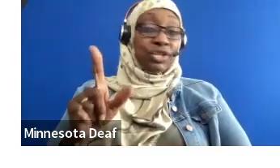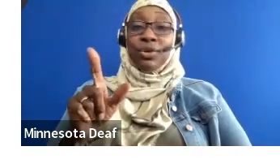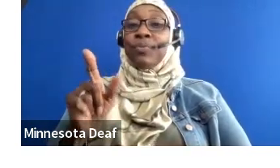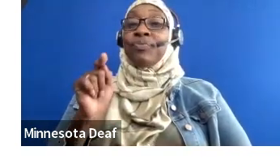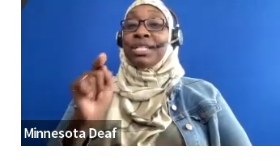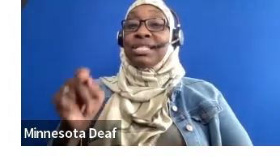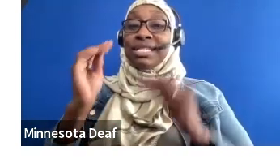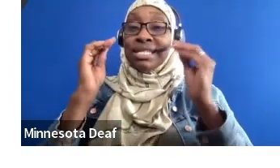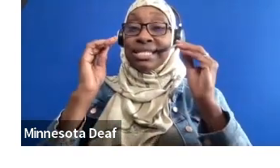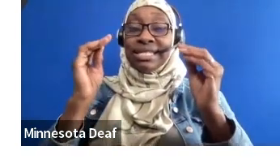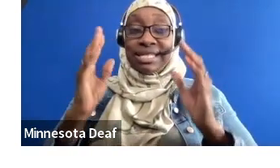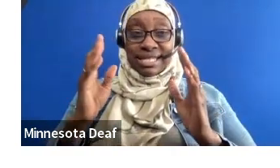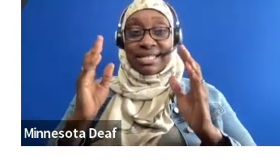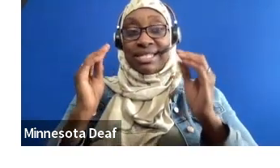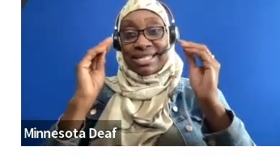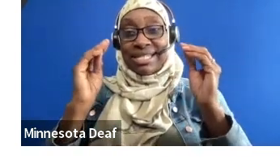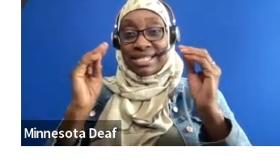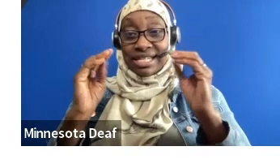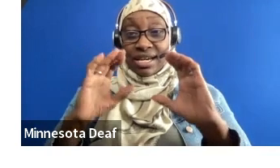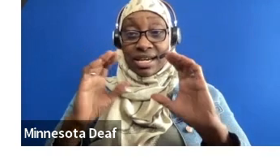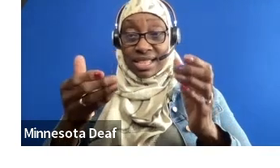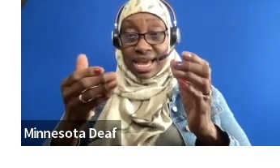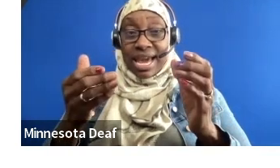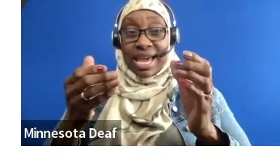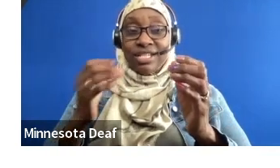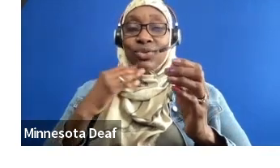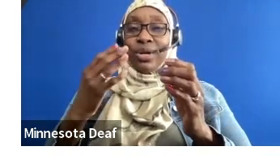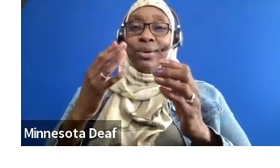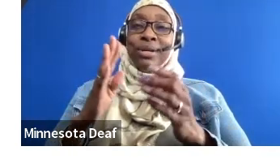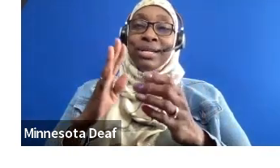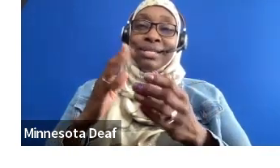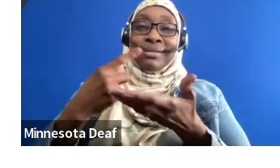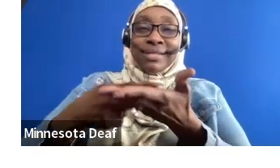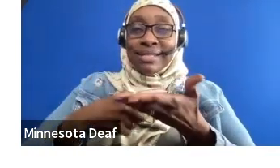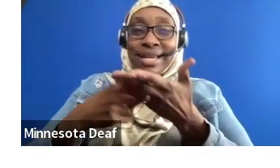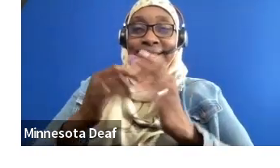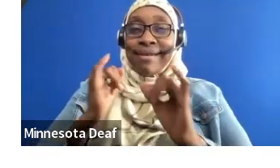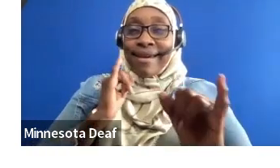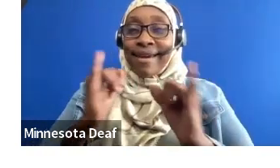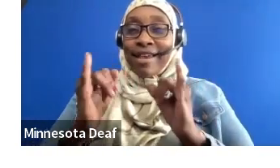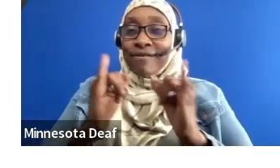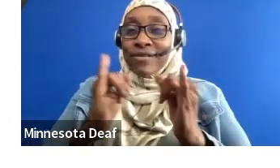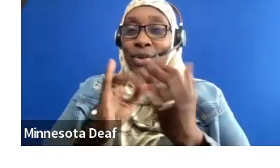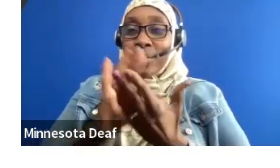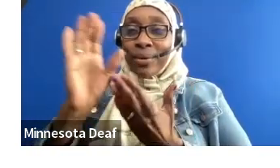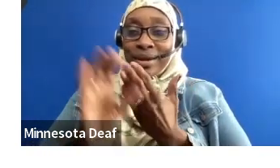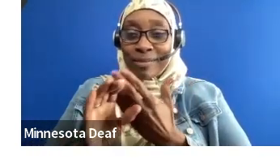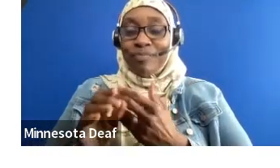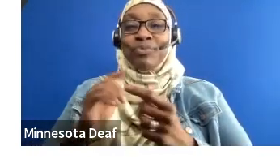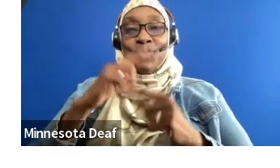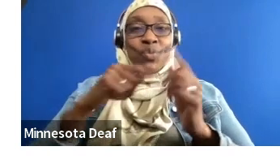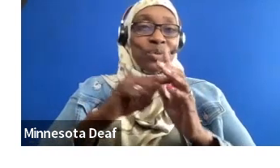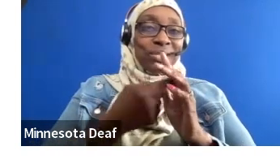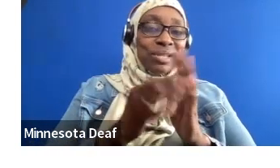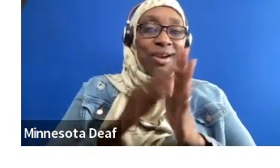curriculum. So something that I think we can all relate to was very scary when we first started out learning about interviews, job letters, right? Cover letters,